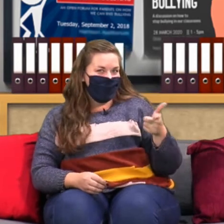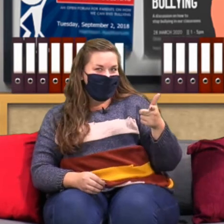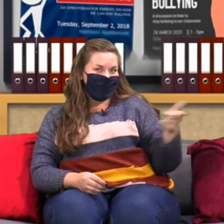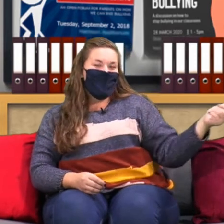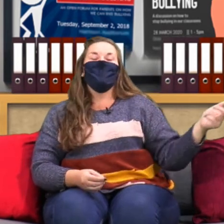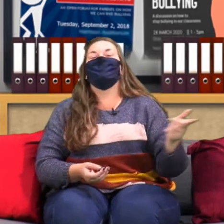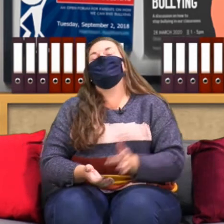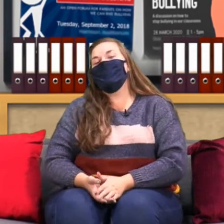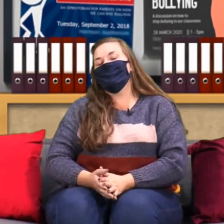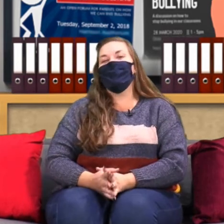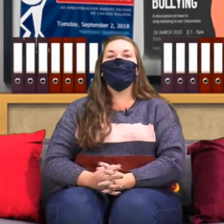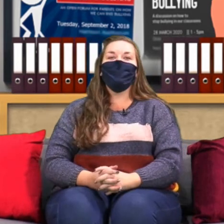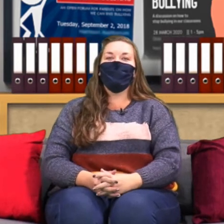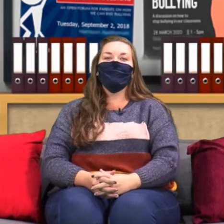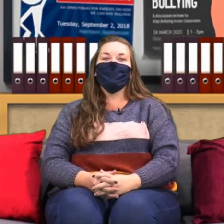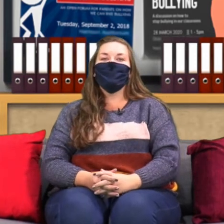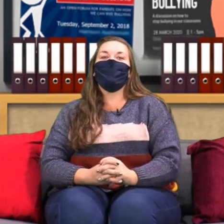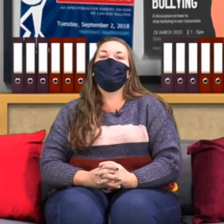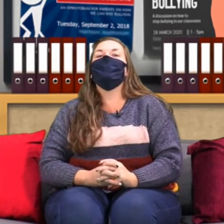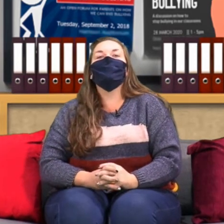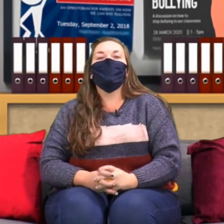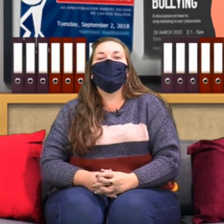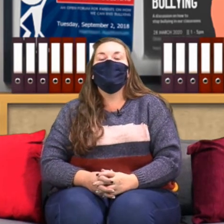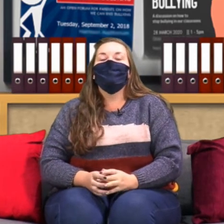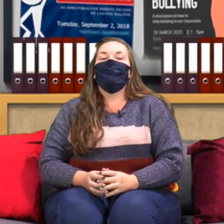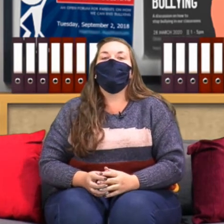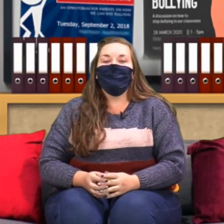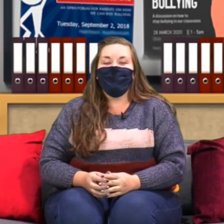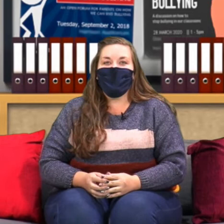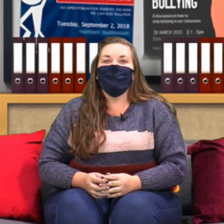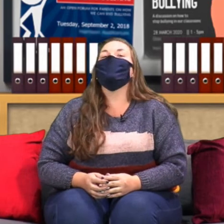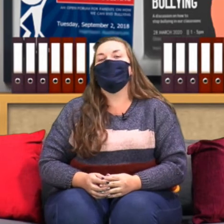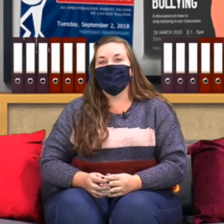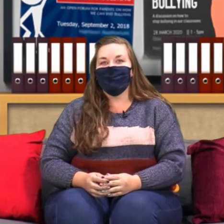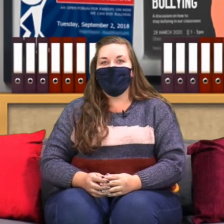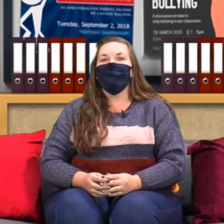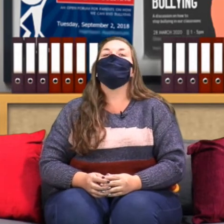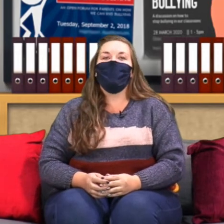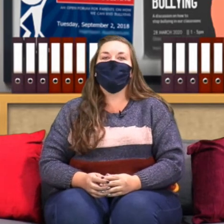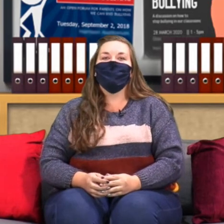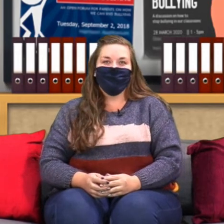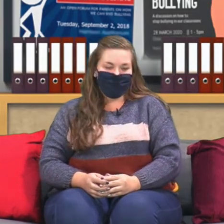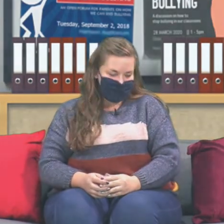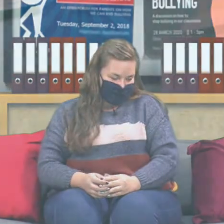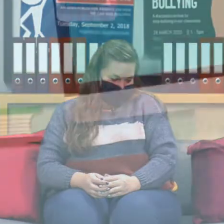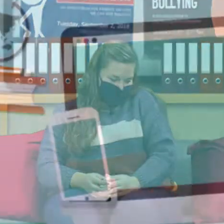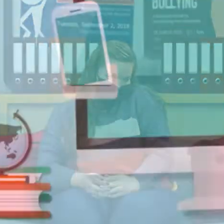to solve it? So next, grade 4 and 5 learners, I hope you are ready for Week 5, Lesson 5, Math.